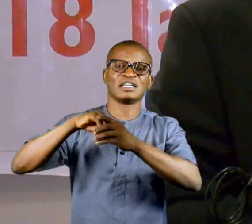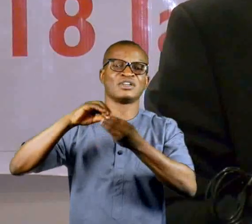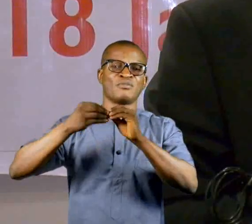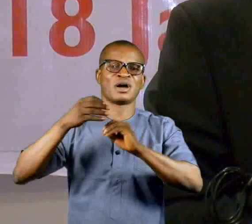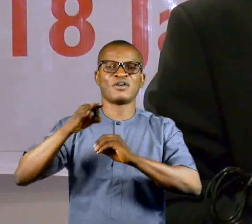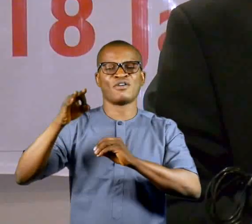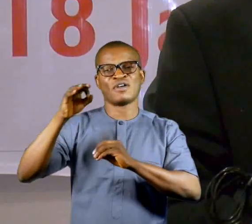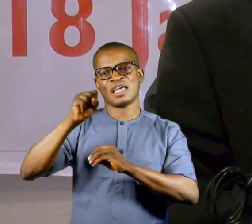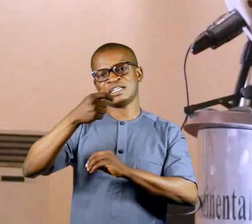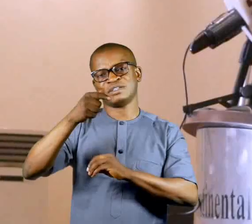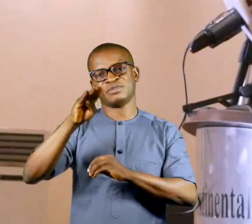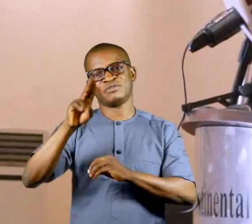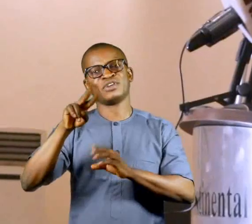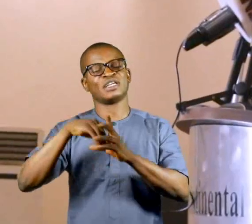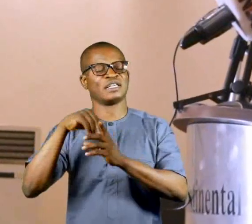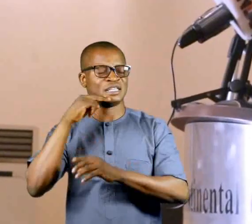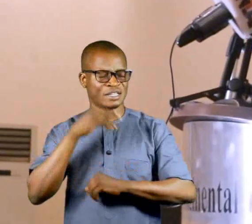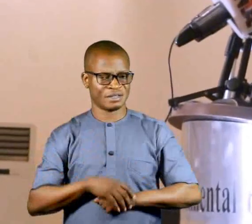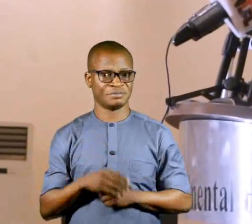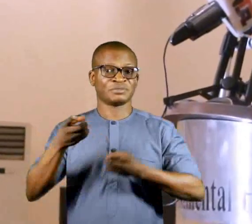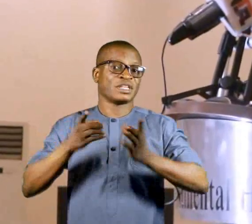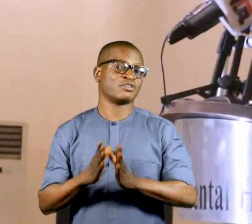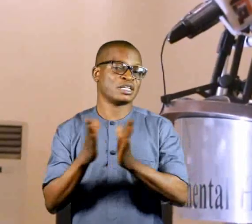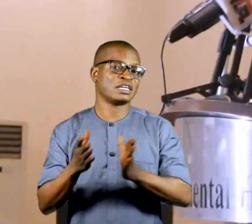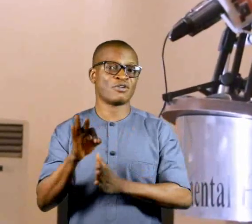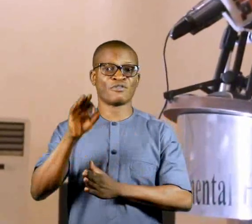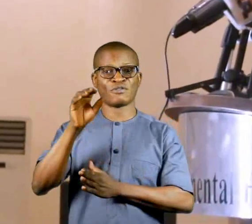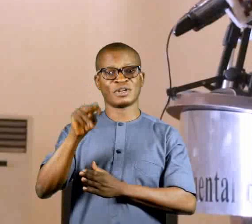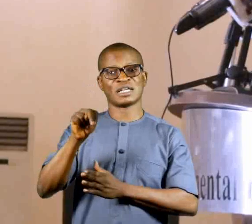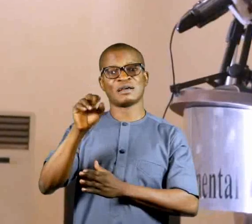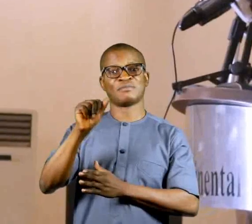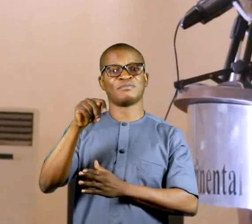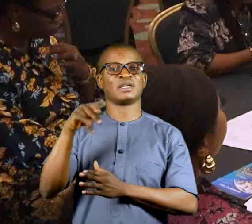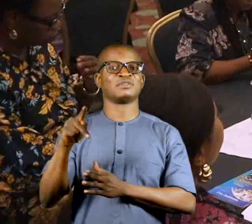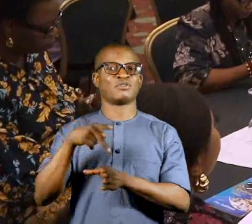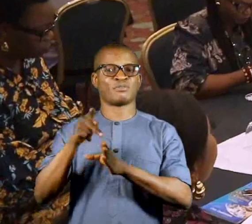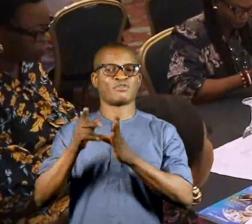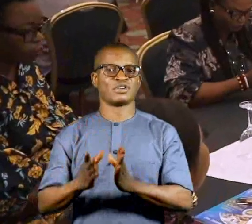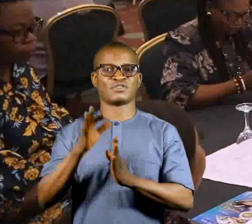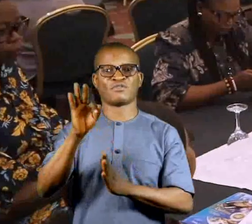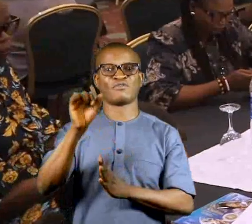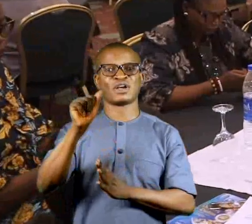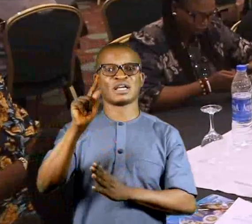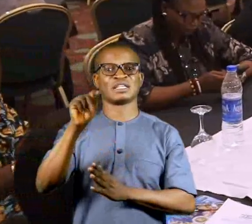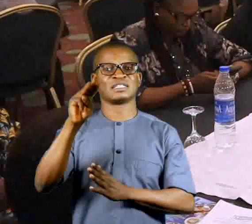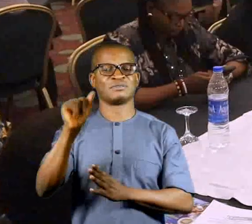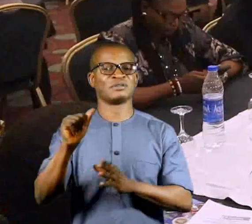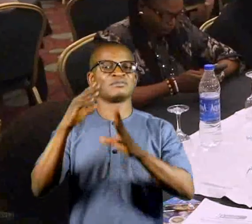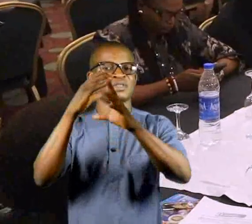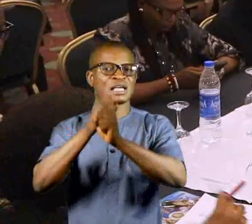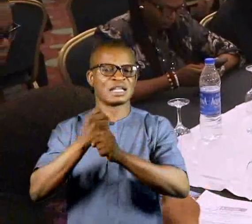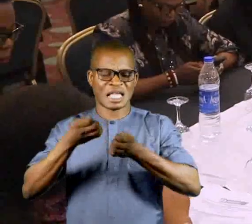SBBV cases in the country. The Director-General of NAPTIP, Professor Fatima Waziri-Azi, highlighted some of the efforts of the